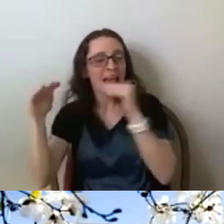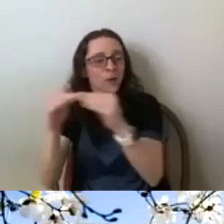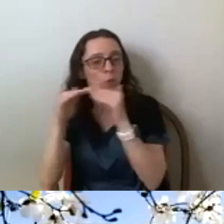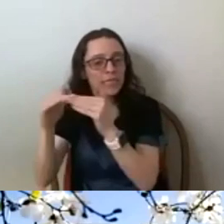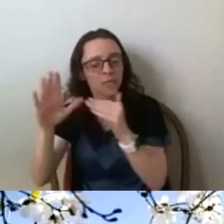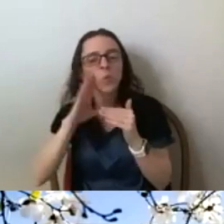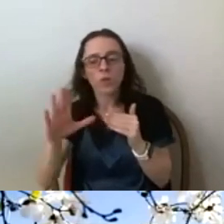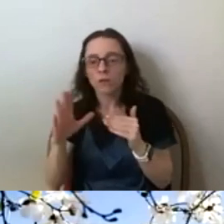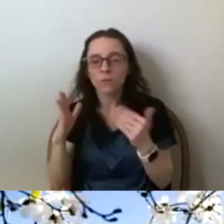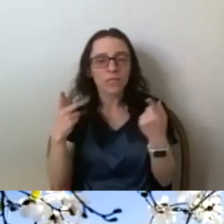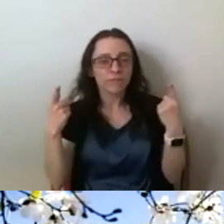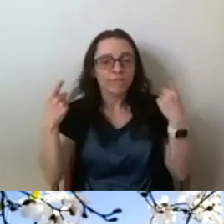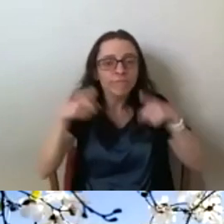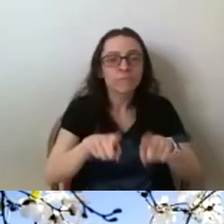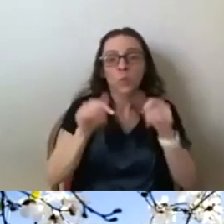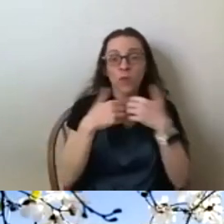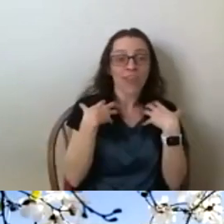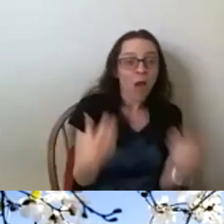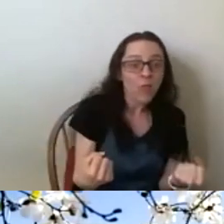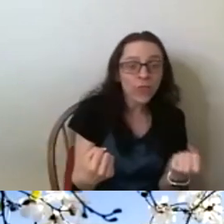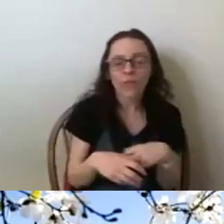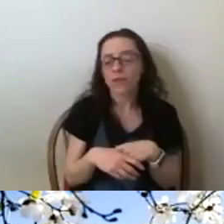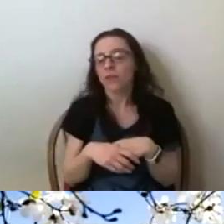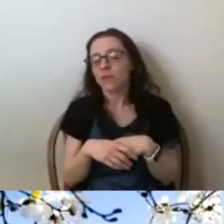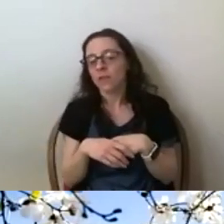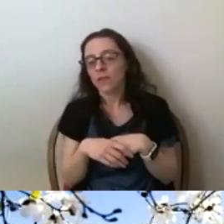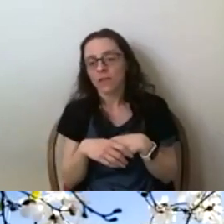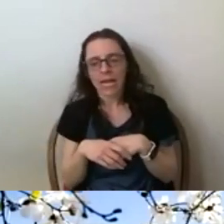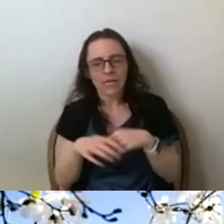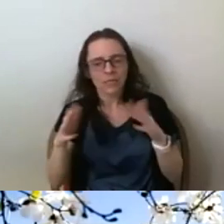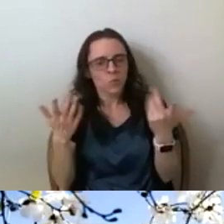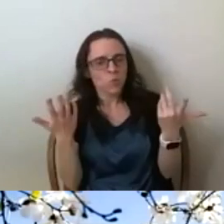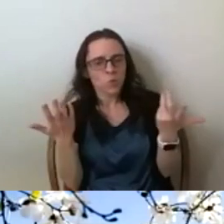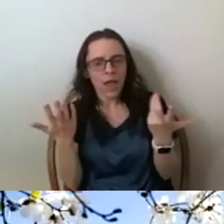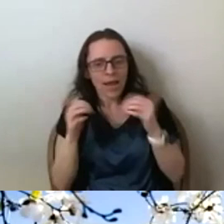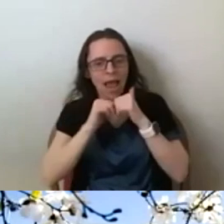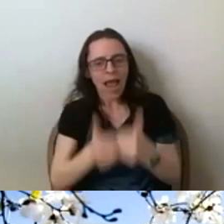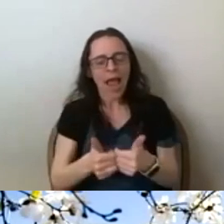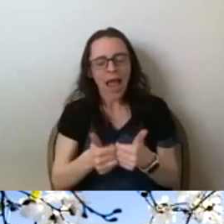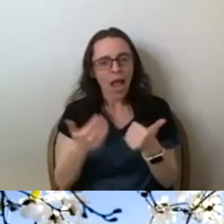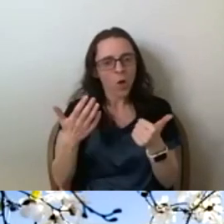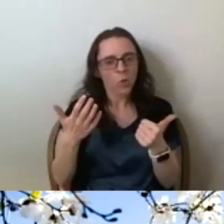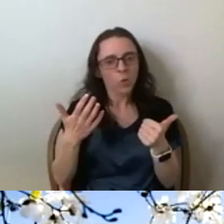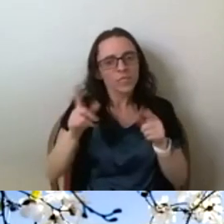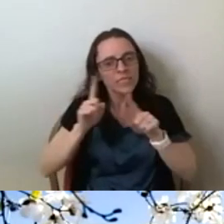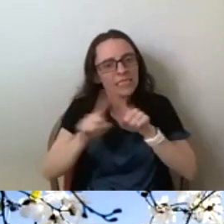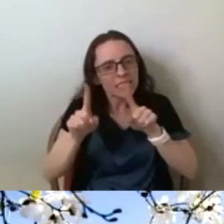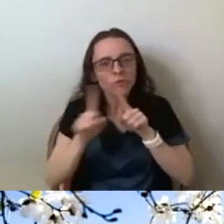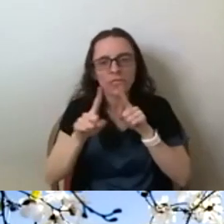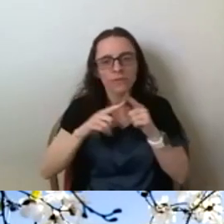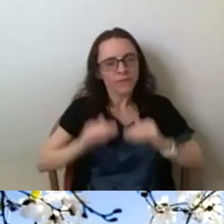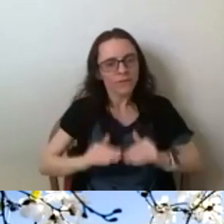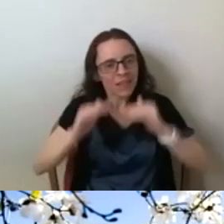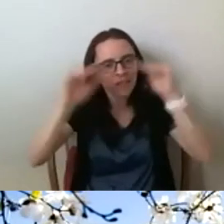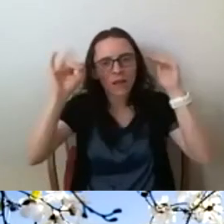health, but also, um, questions about how we, what the status of, um, different fields of inquiry is in today's world. I think